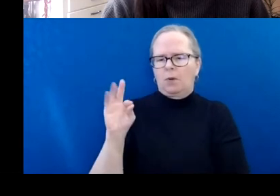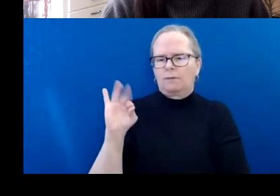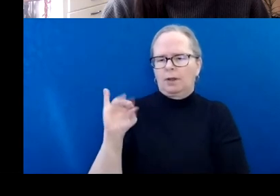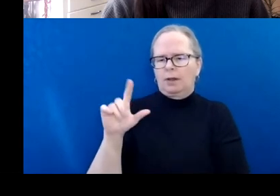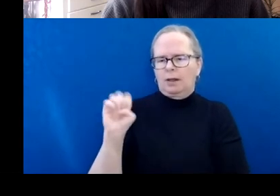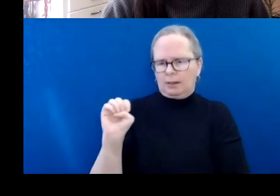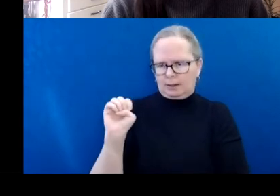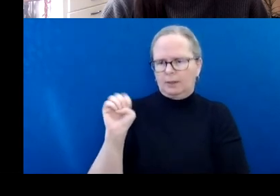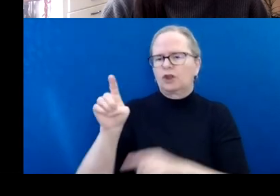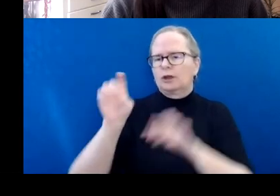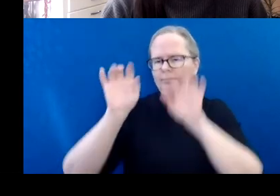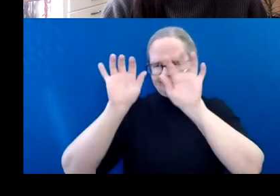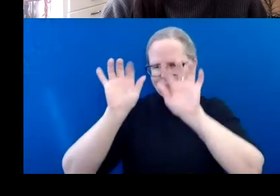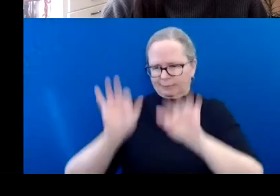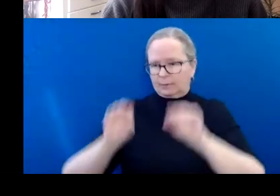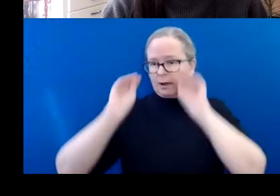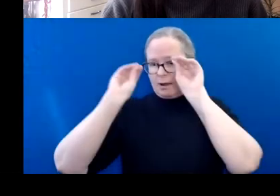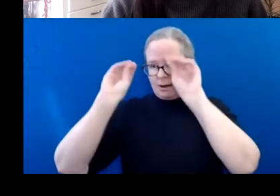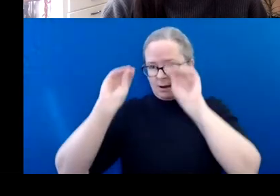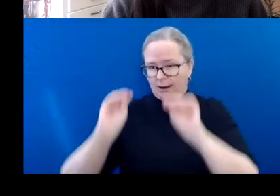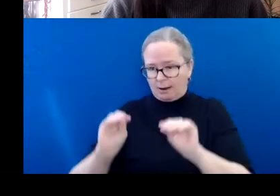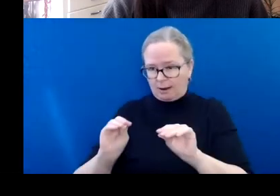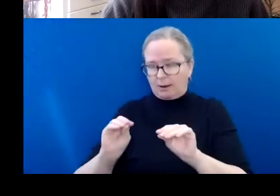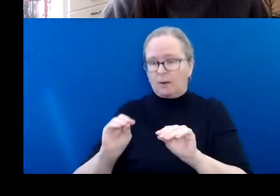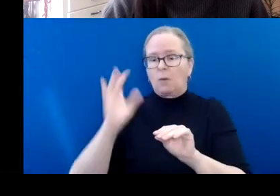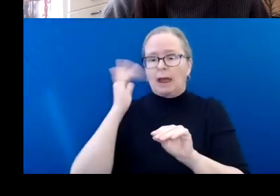every time you wish to apply to a CADA grant program.